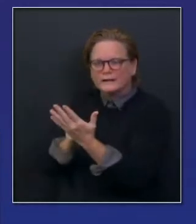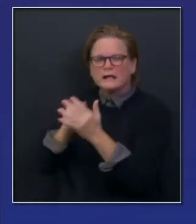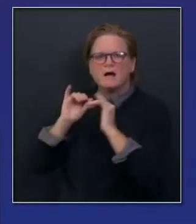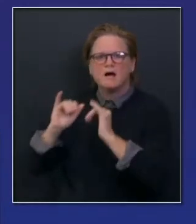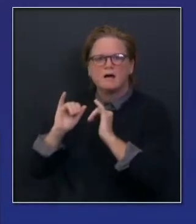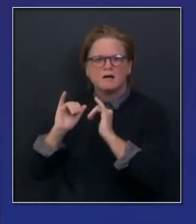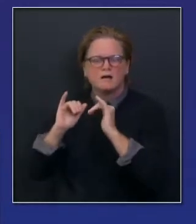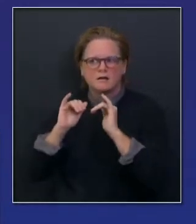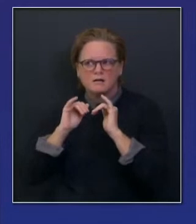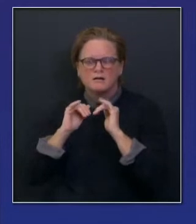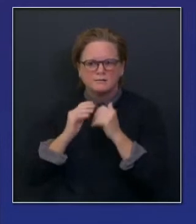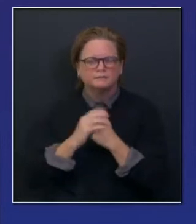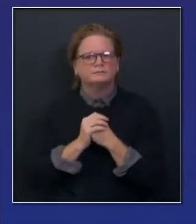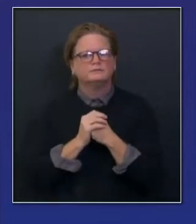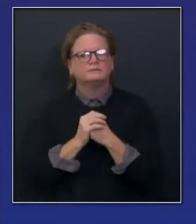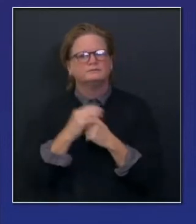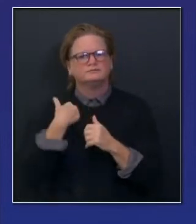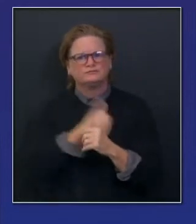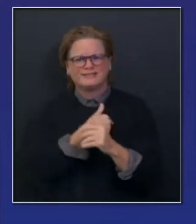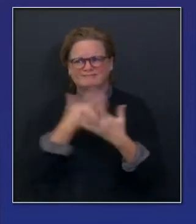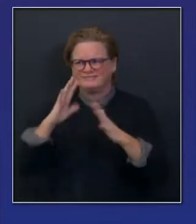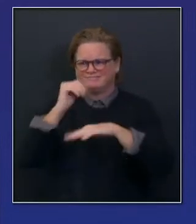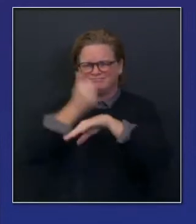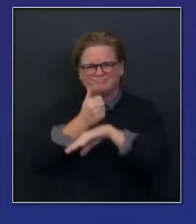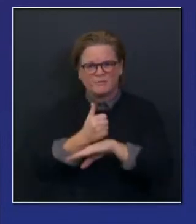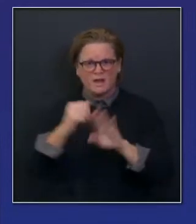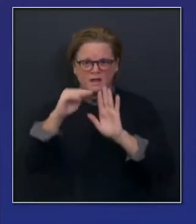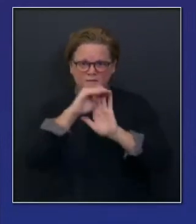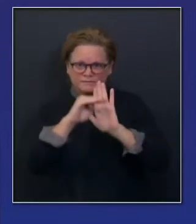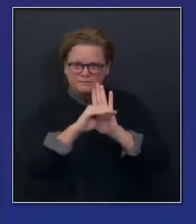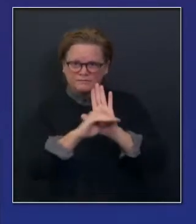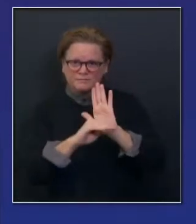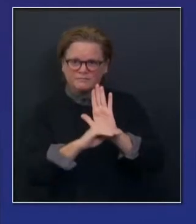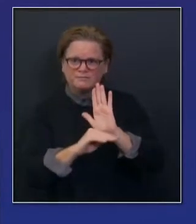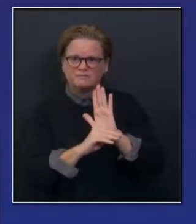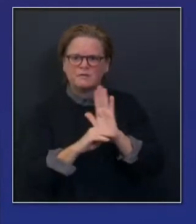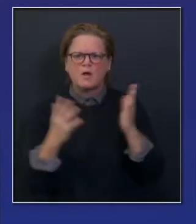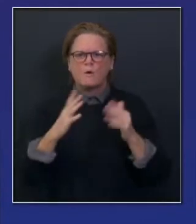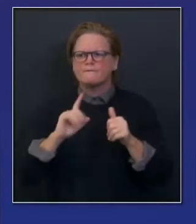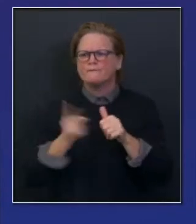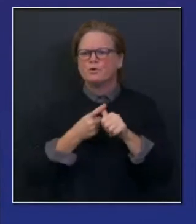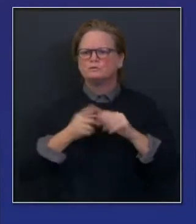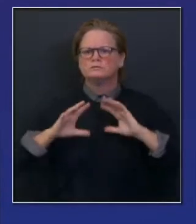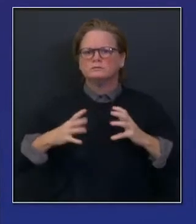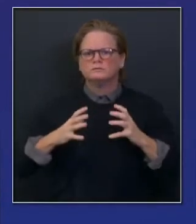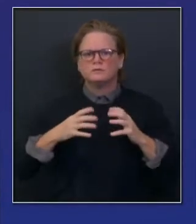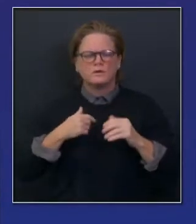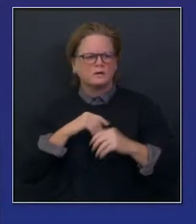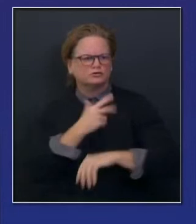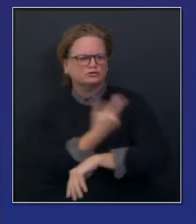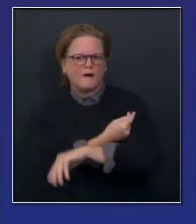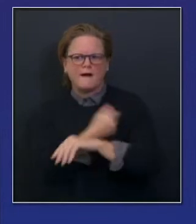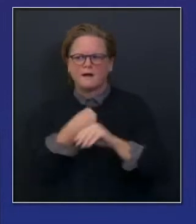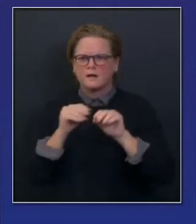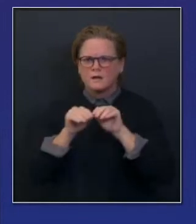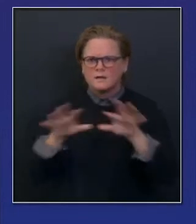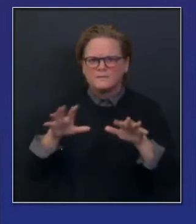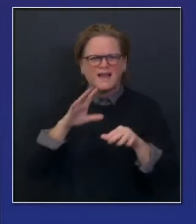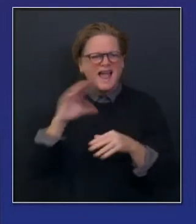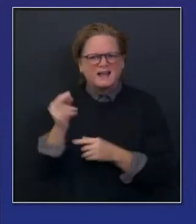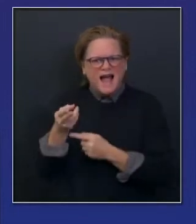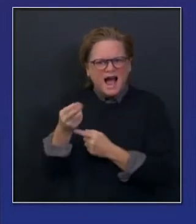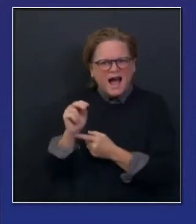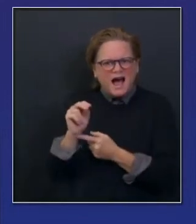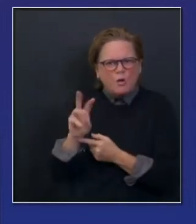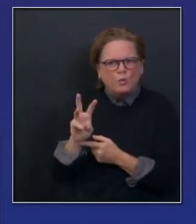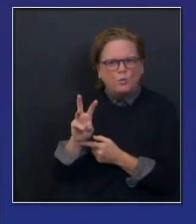have put out the guidelines for our phase 1a, which is a prioritization of roughly, and this is a rough number, give